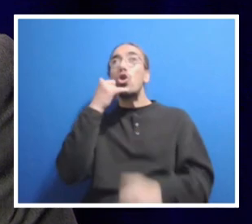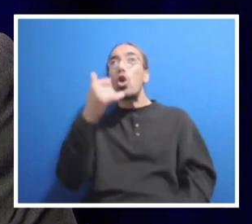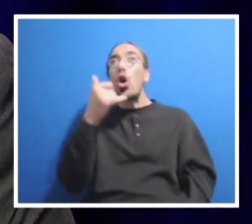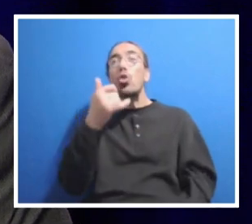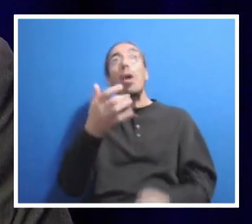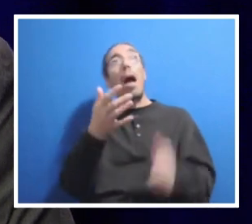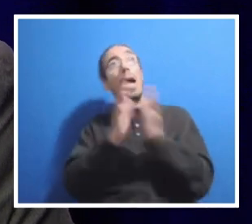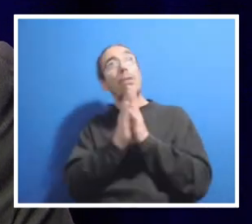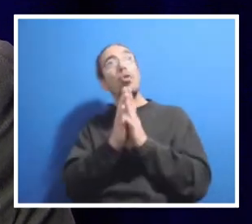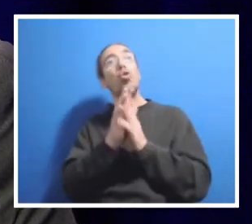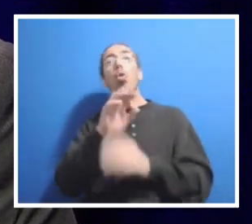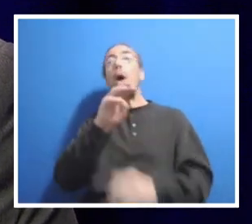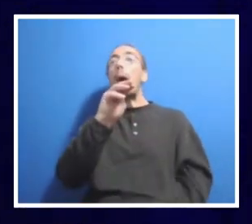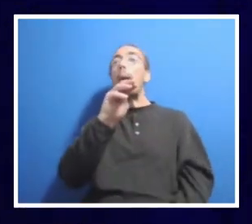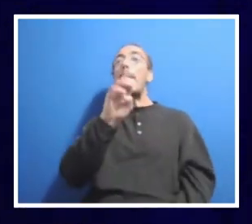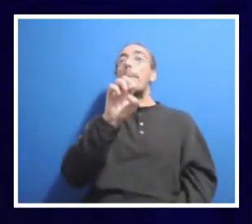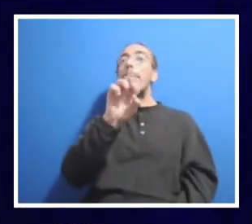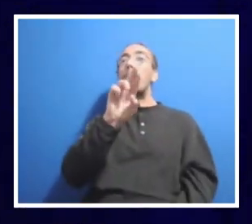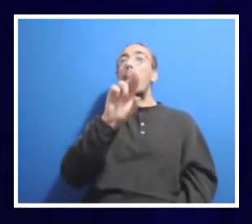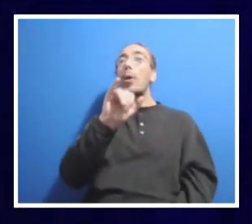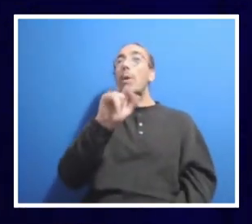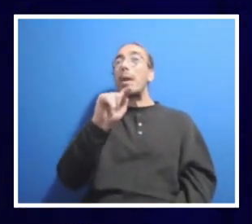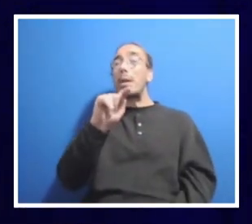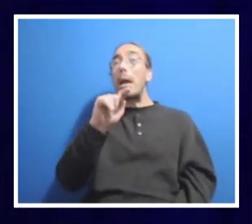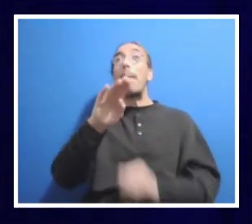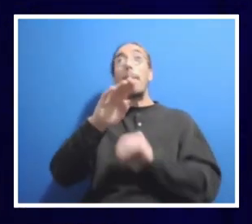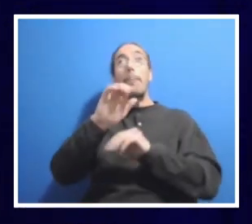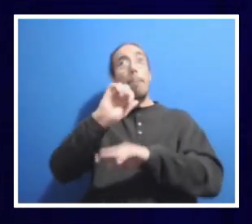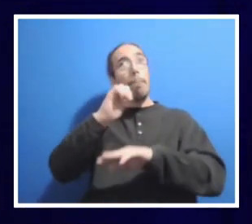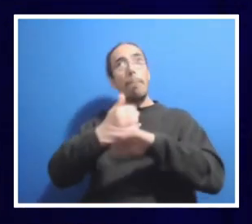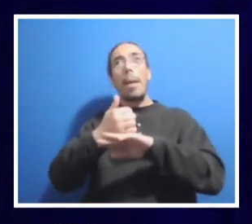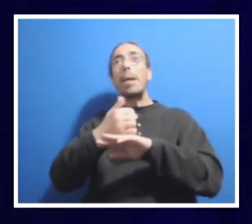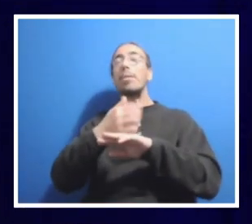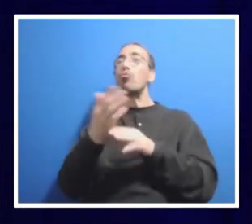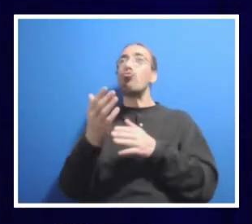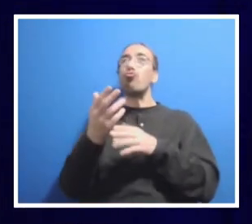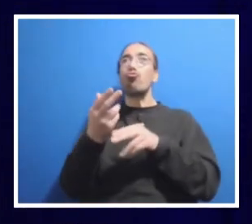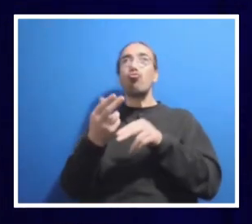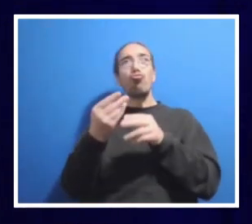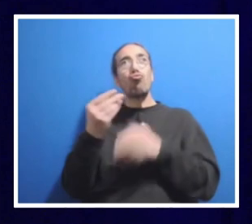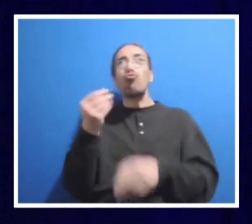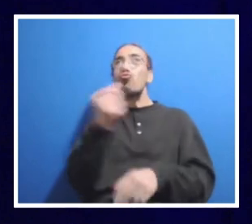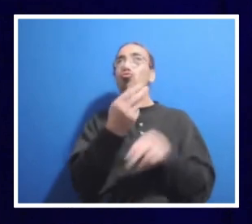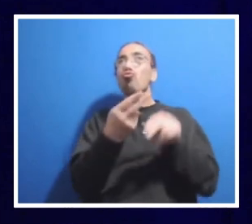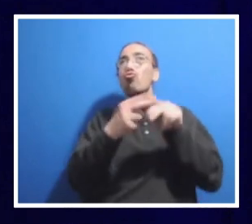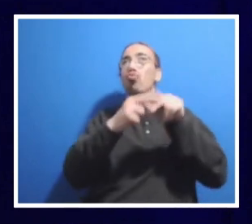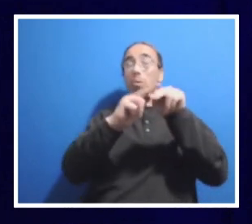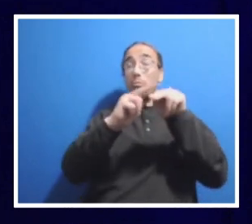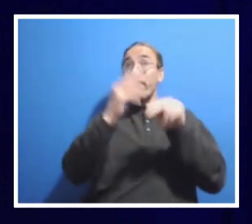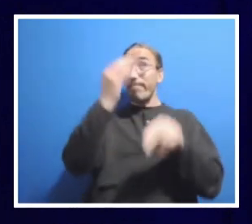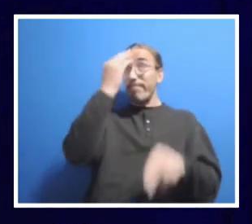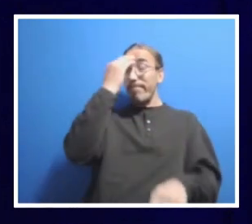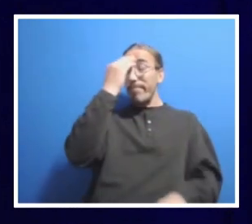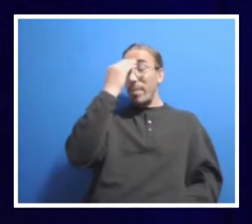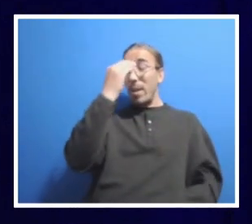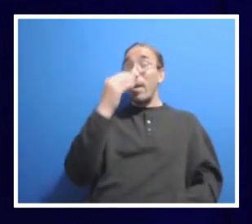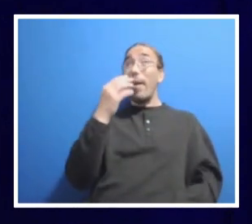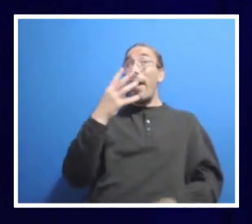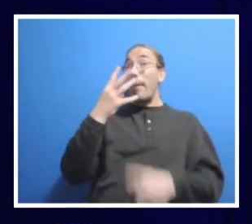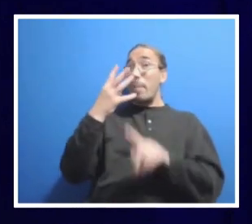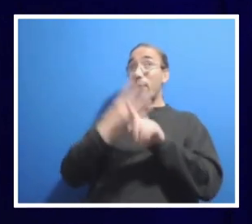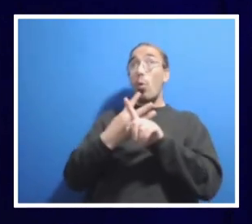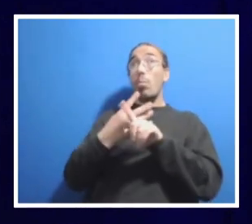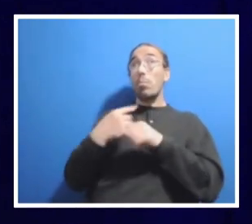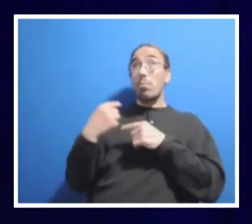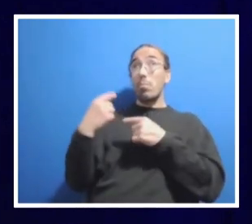merit based raises. I certainly hope so. You all know that I've been in this role. I've had four full months here. And